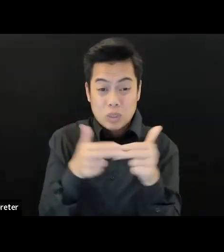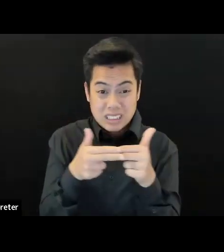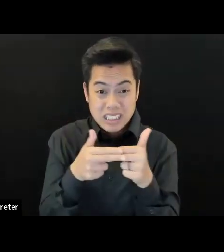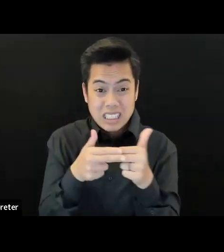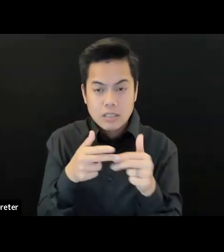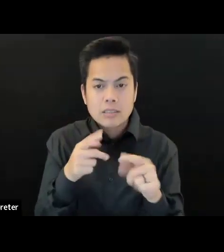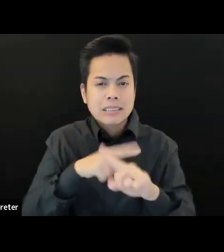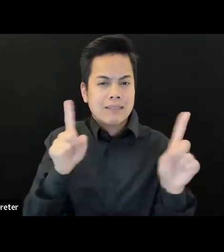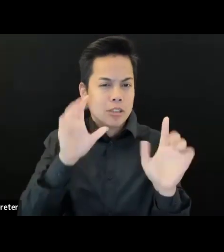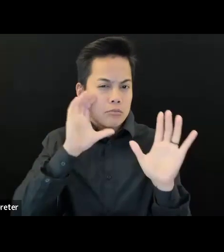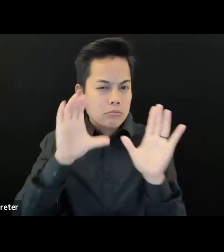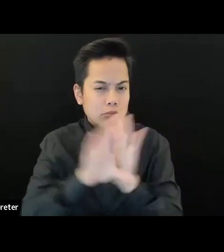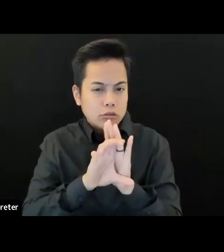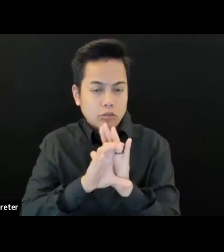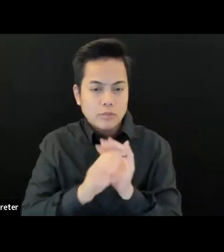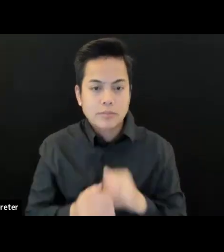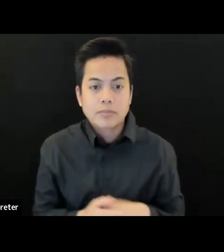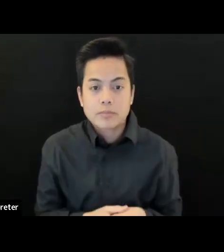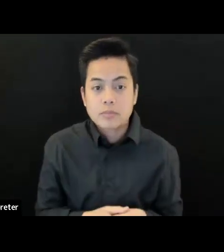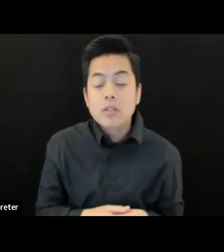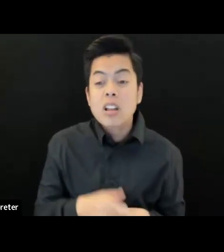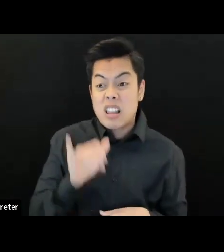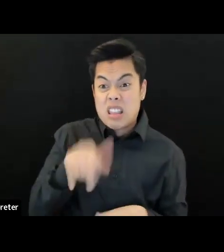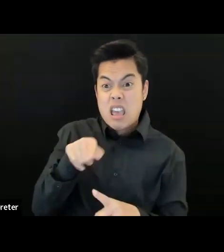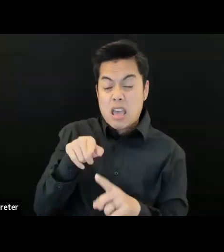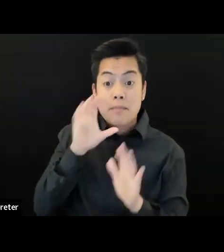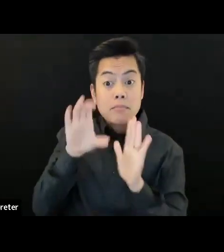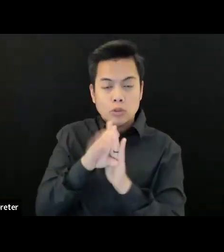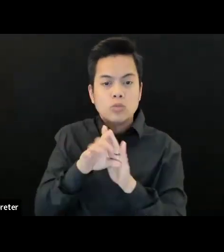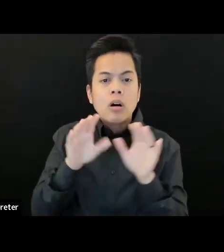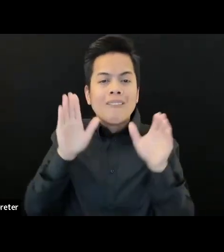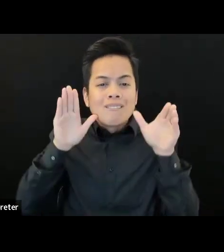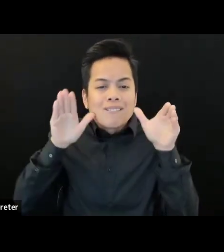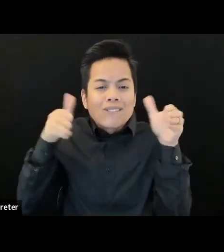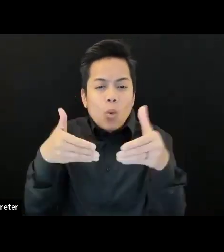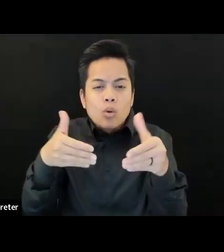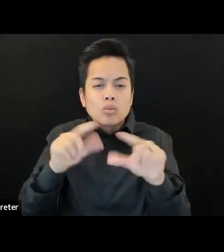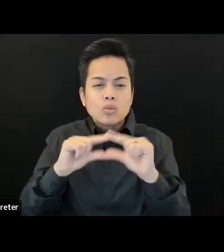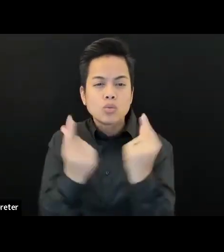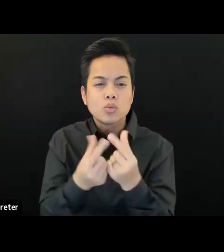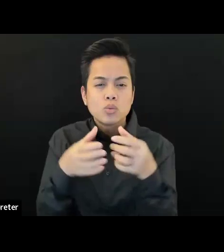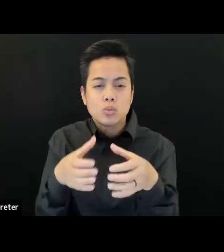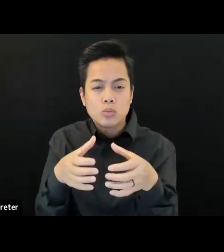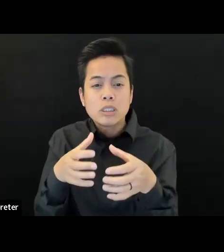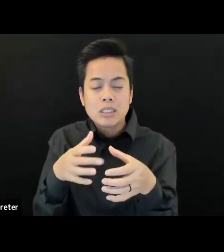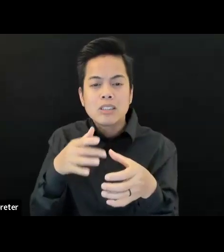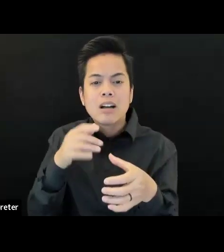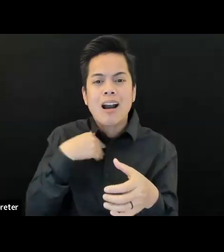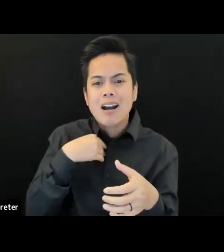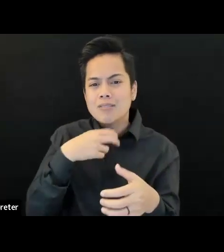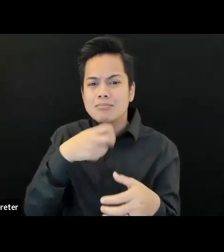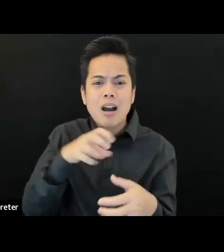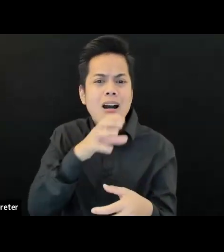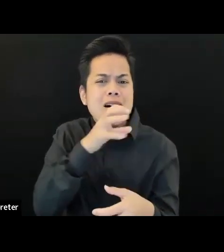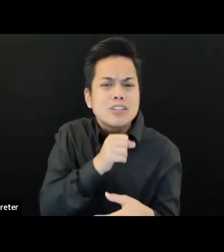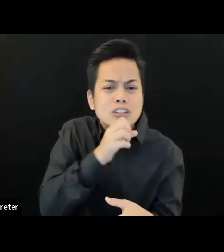focus groups. So this was a focus group with transitional age youth and eight people are sitting around